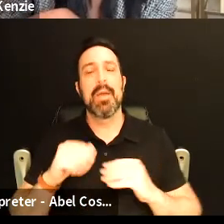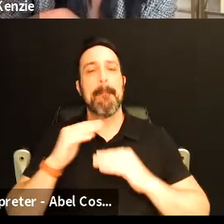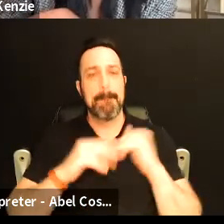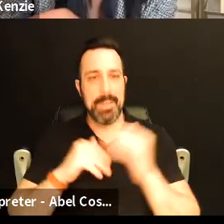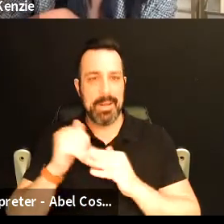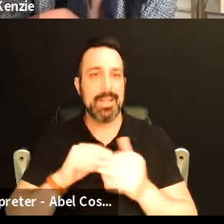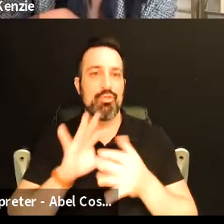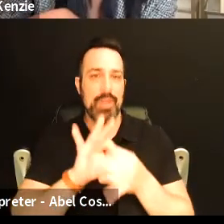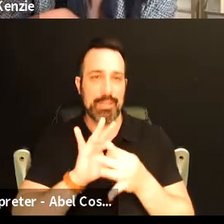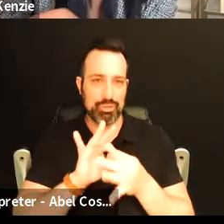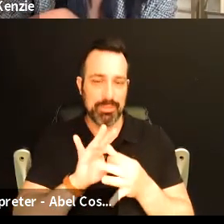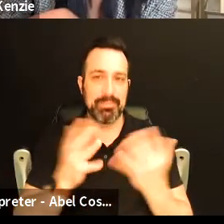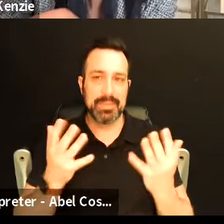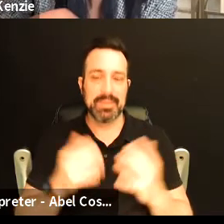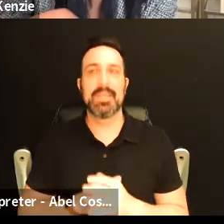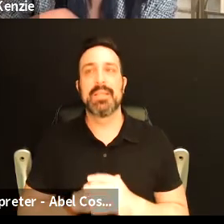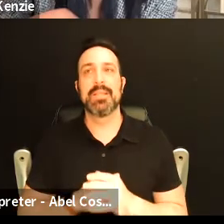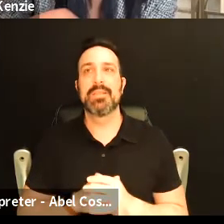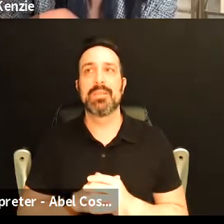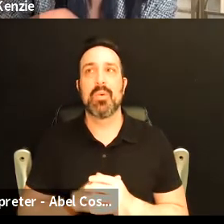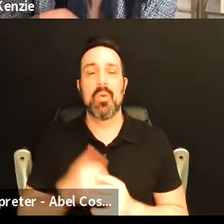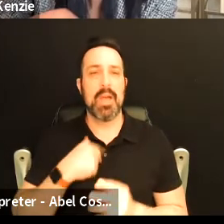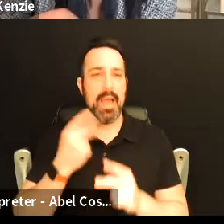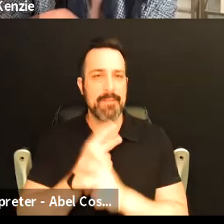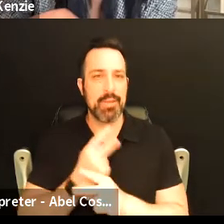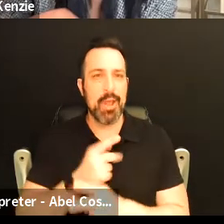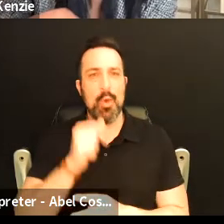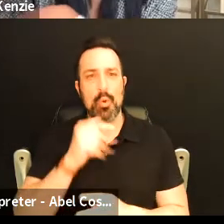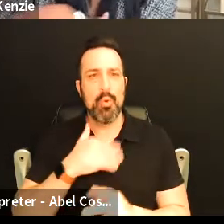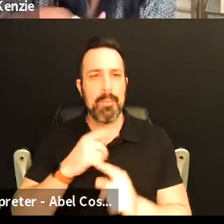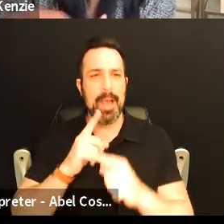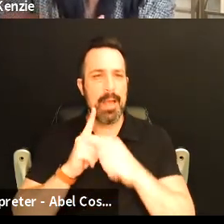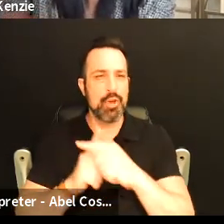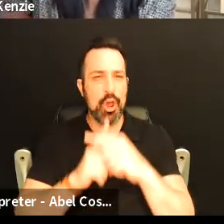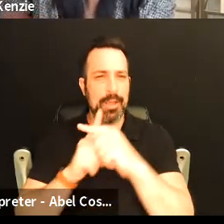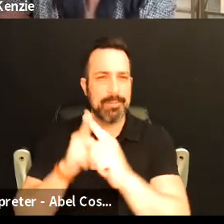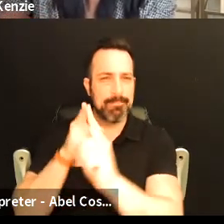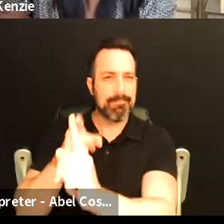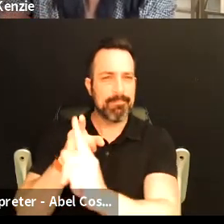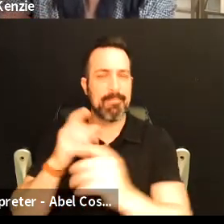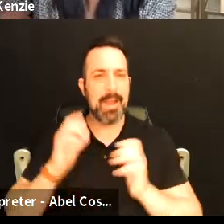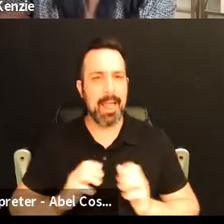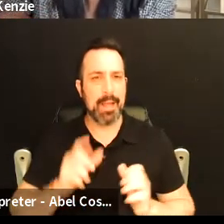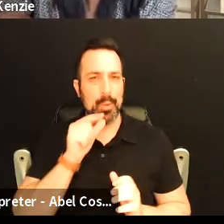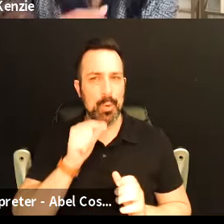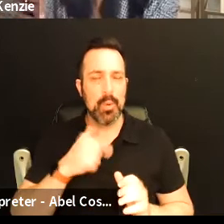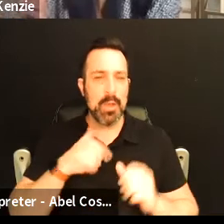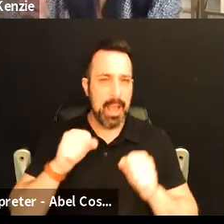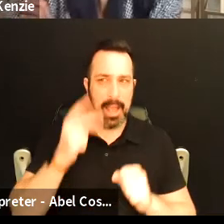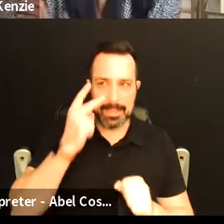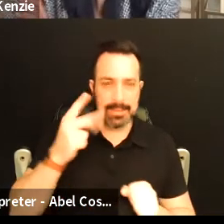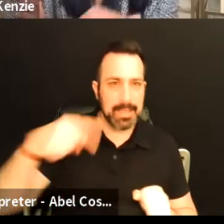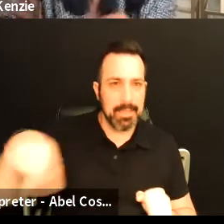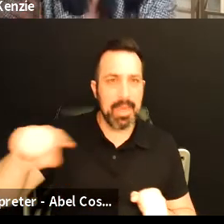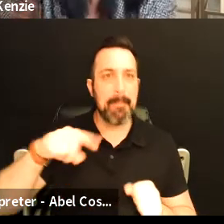relationships and so i figured out who my target client was like i like i can see them